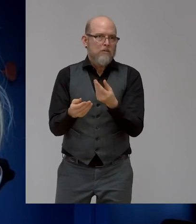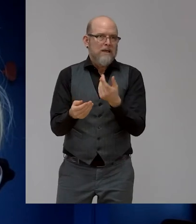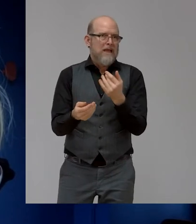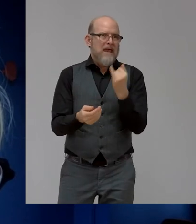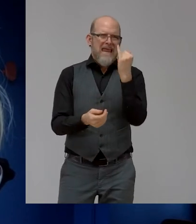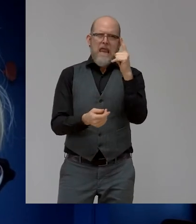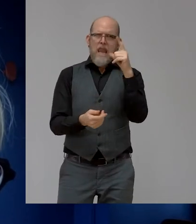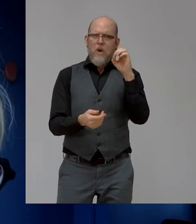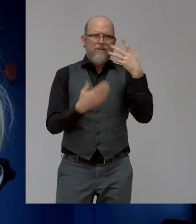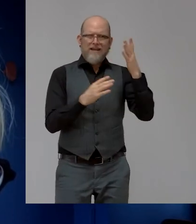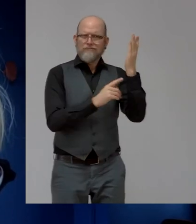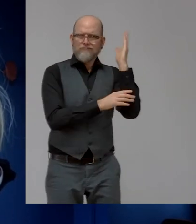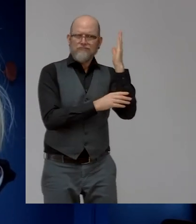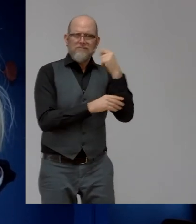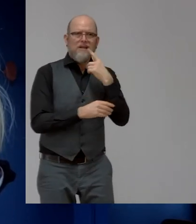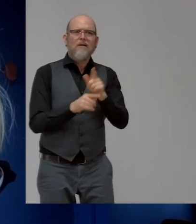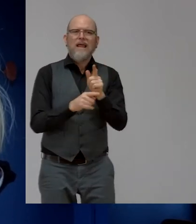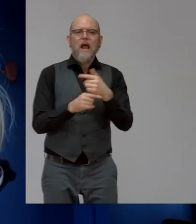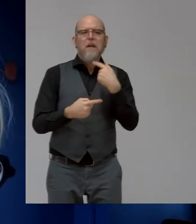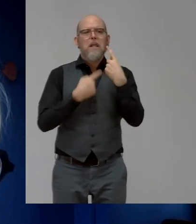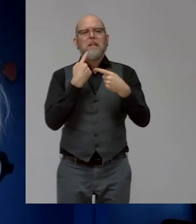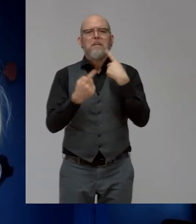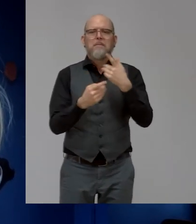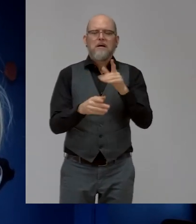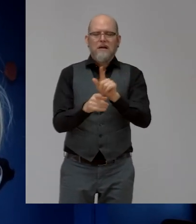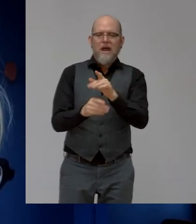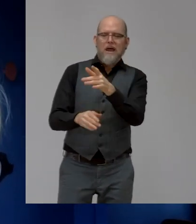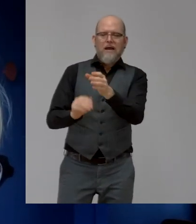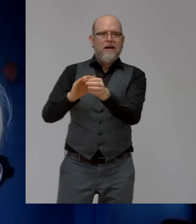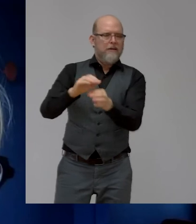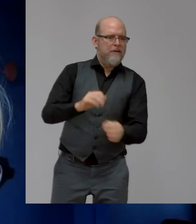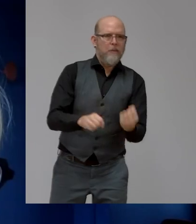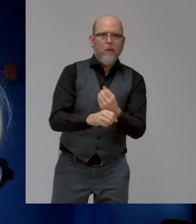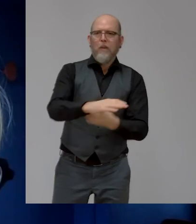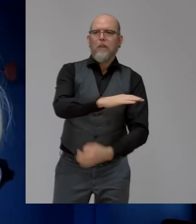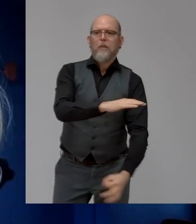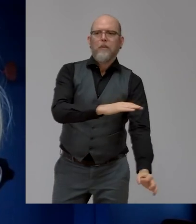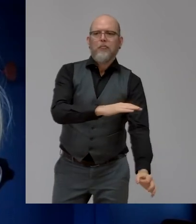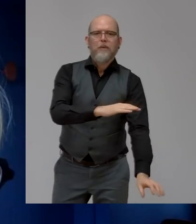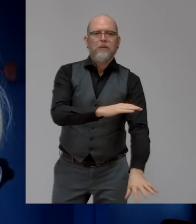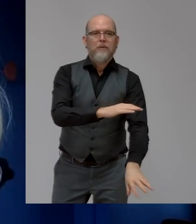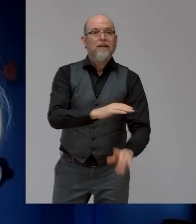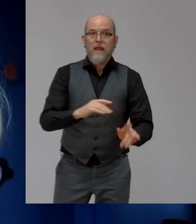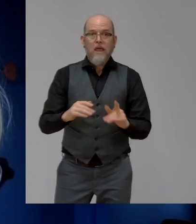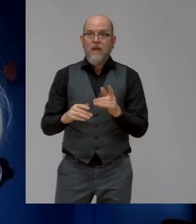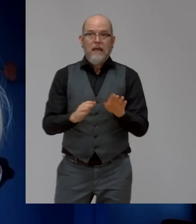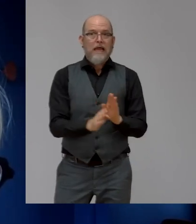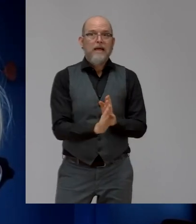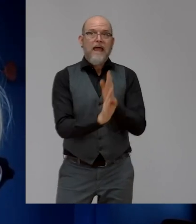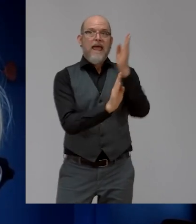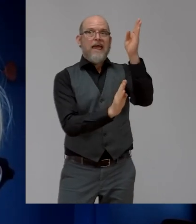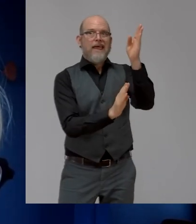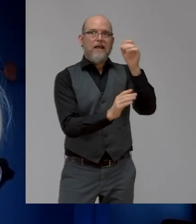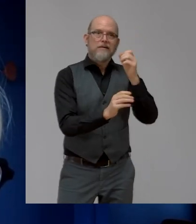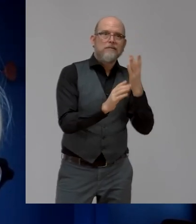where they will enter and stay in the same position for the next 20, 25 years. That is not what we are trying to achieve.